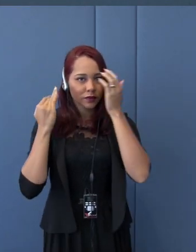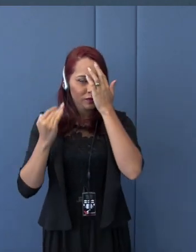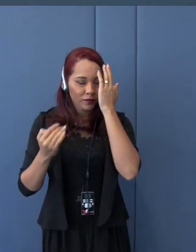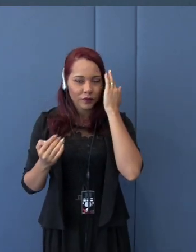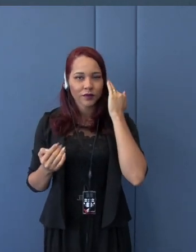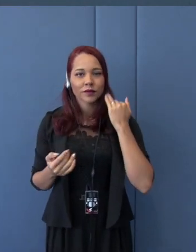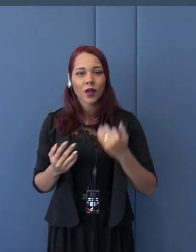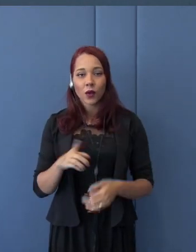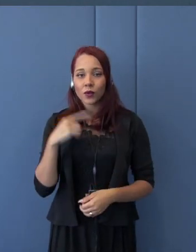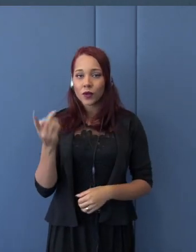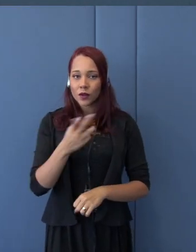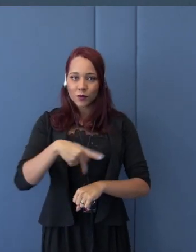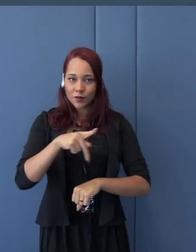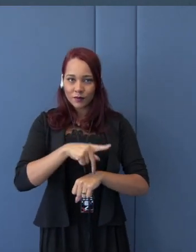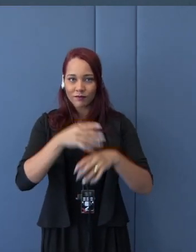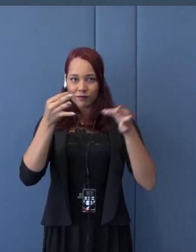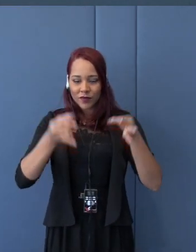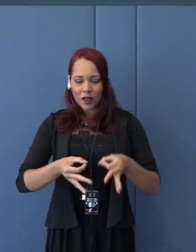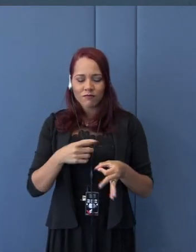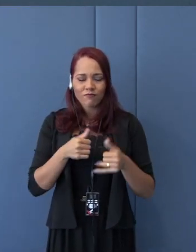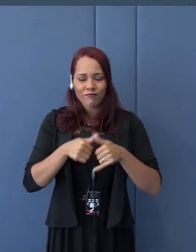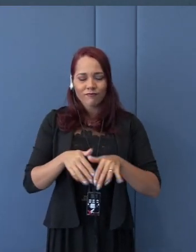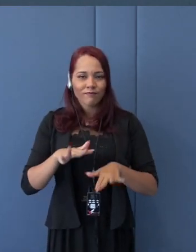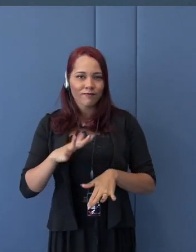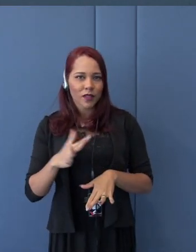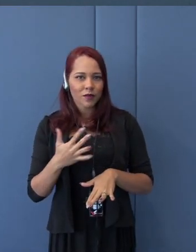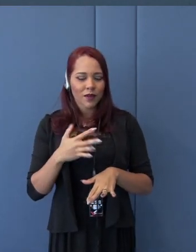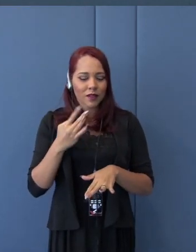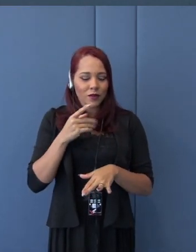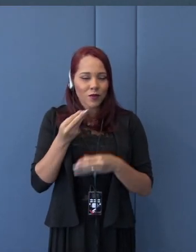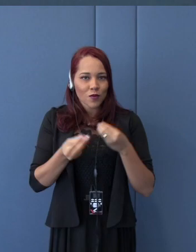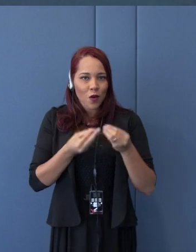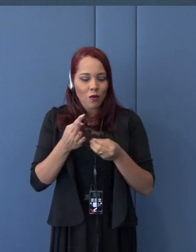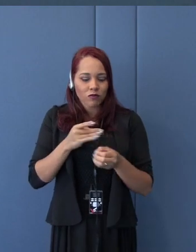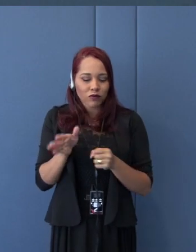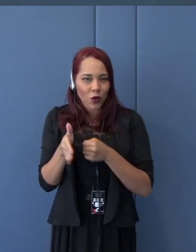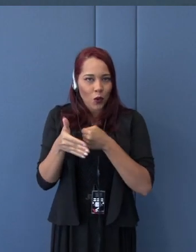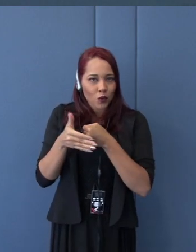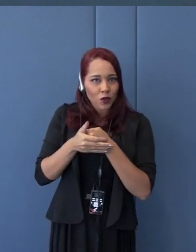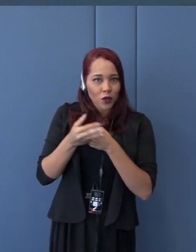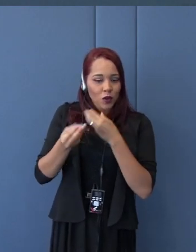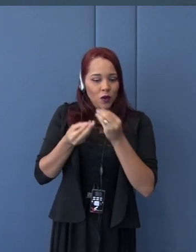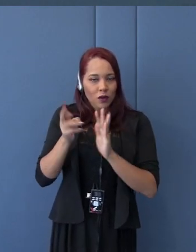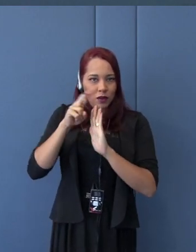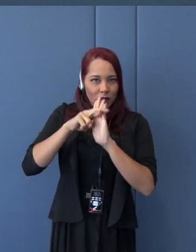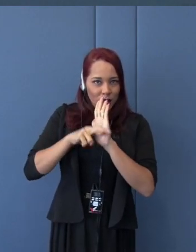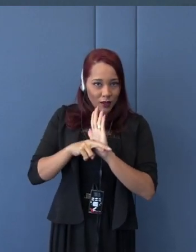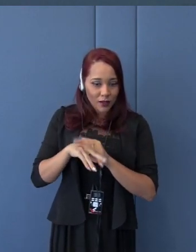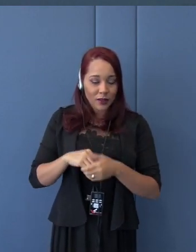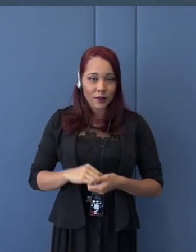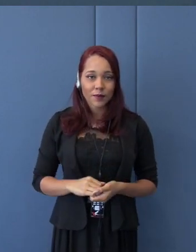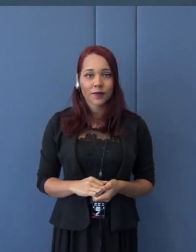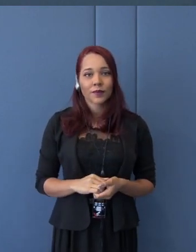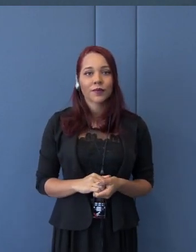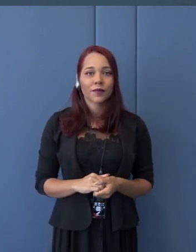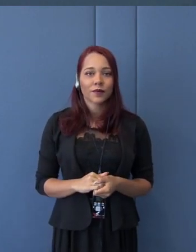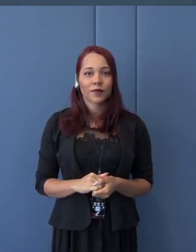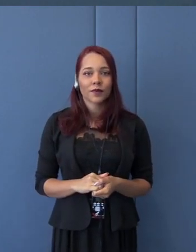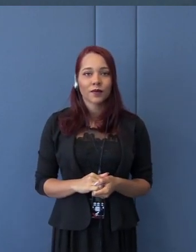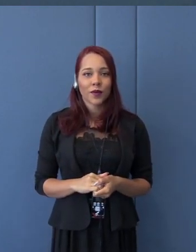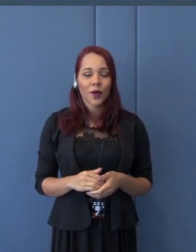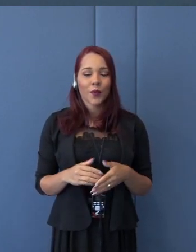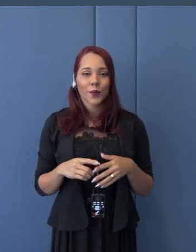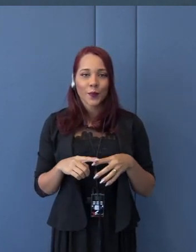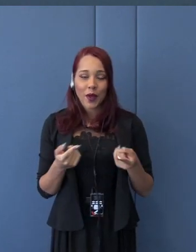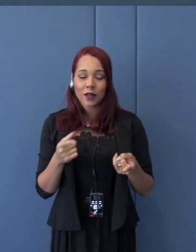sort of degree of rules. But nevertheless, those, you know, the results